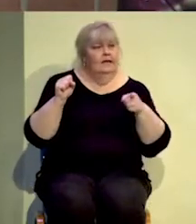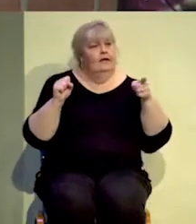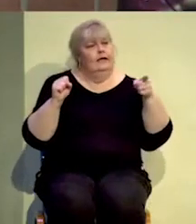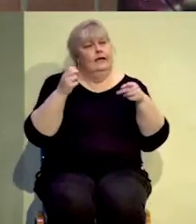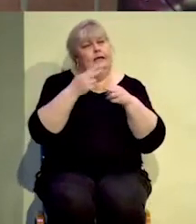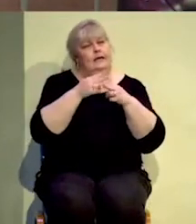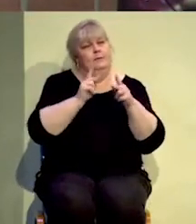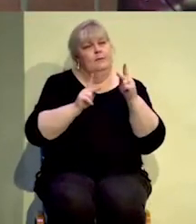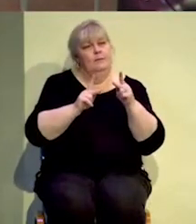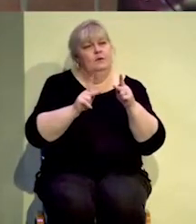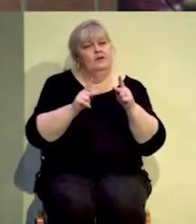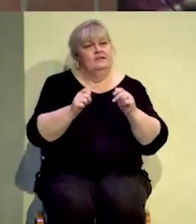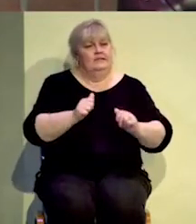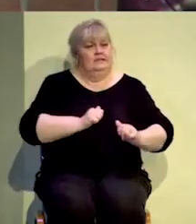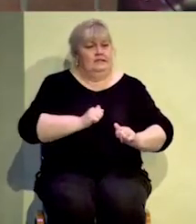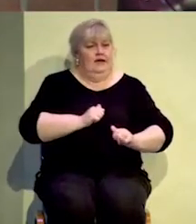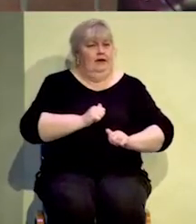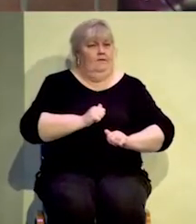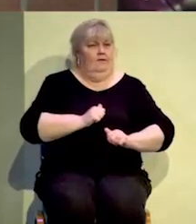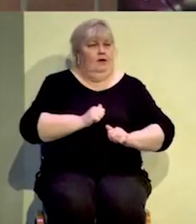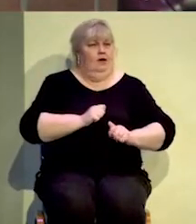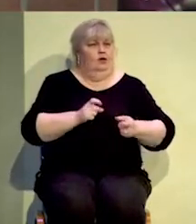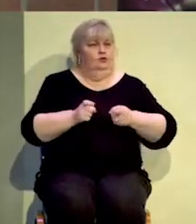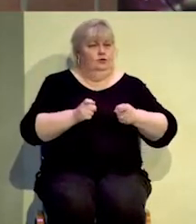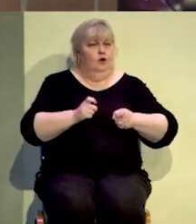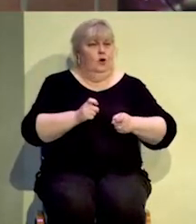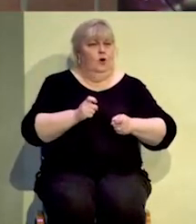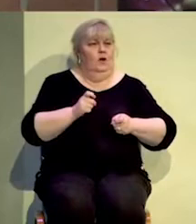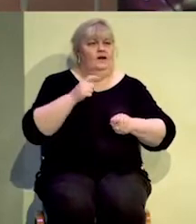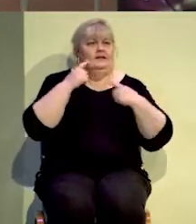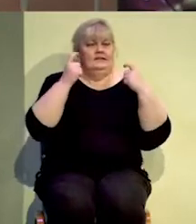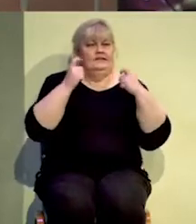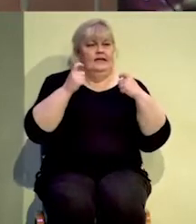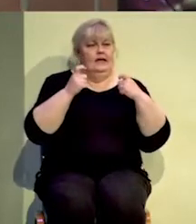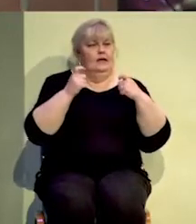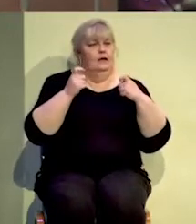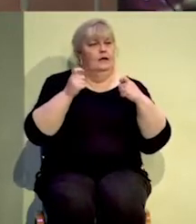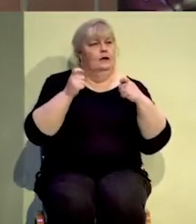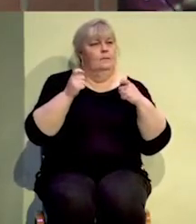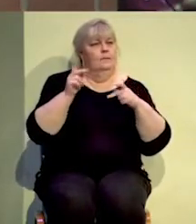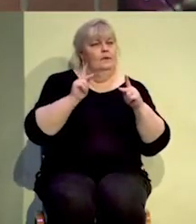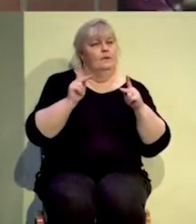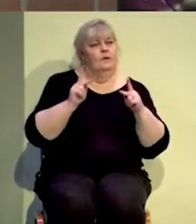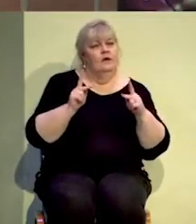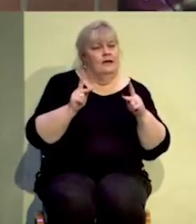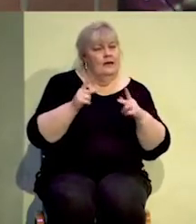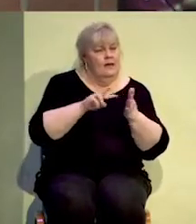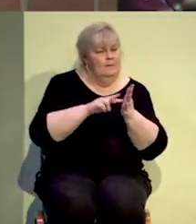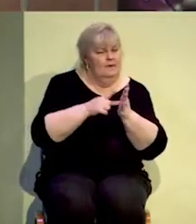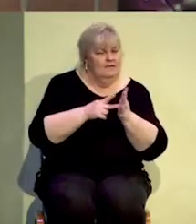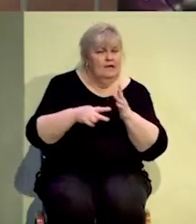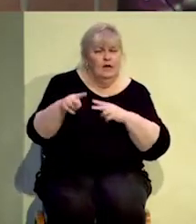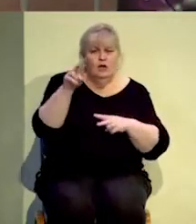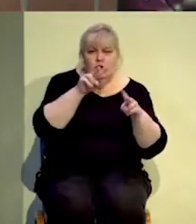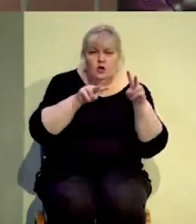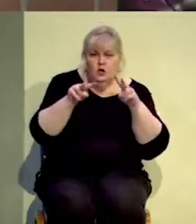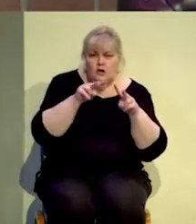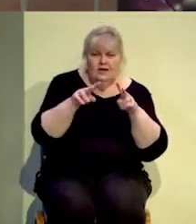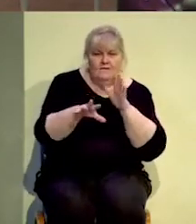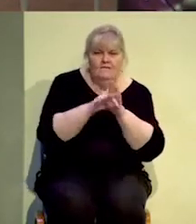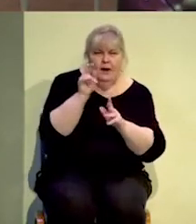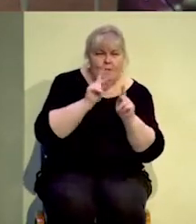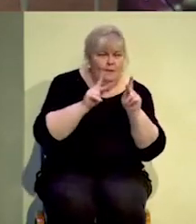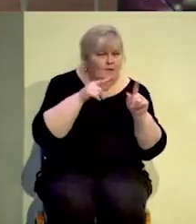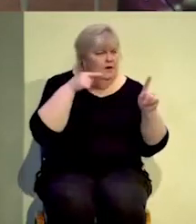sin patrol. I want you to look in your heart today and find out if that's you. You do a very good